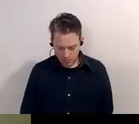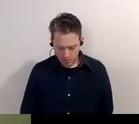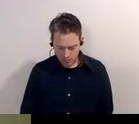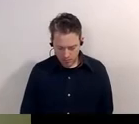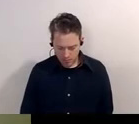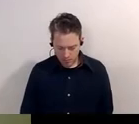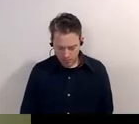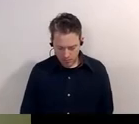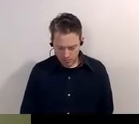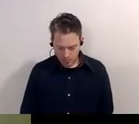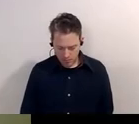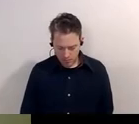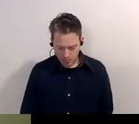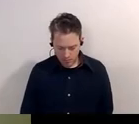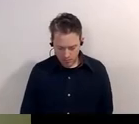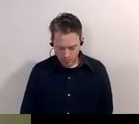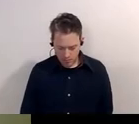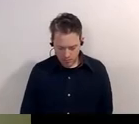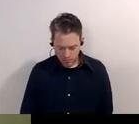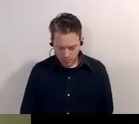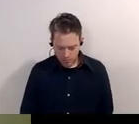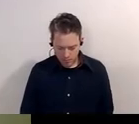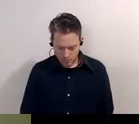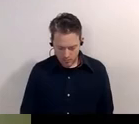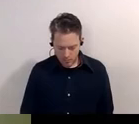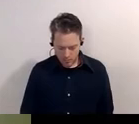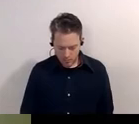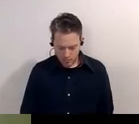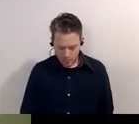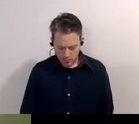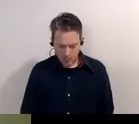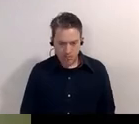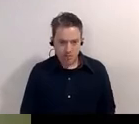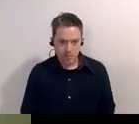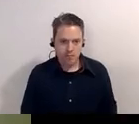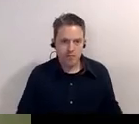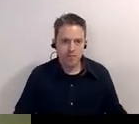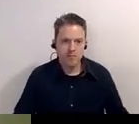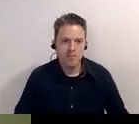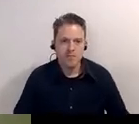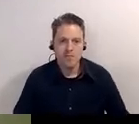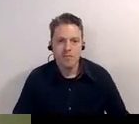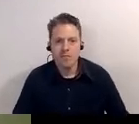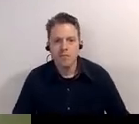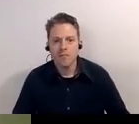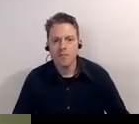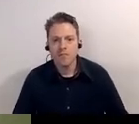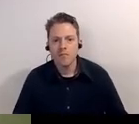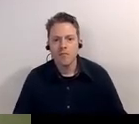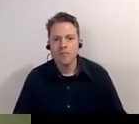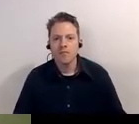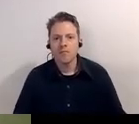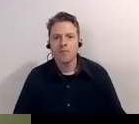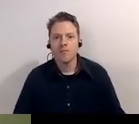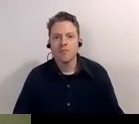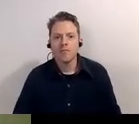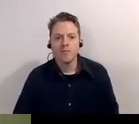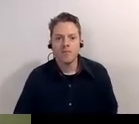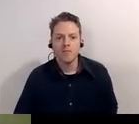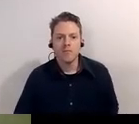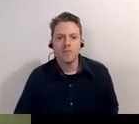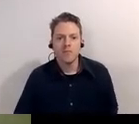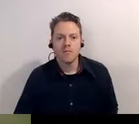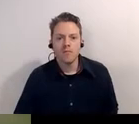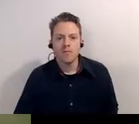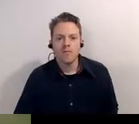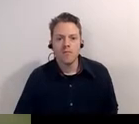this is corcoran looking down towards uh the durham bulls athletic park and the durham performing arts